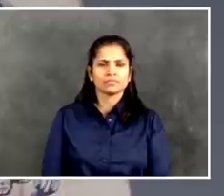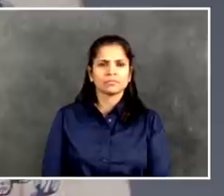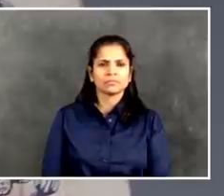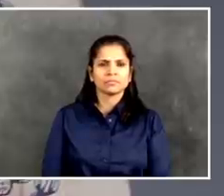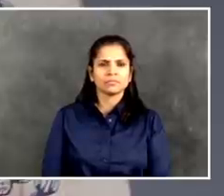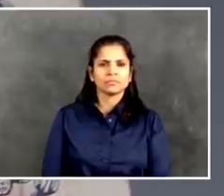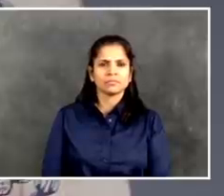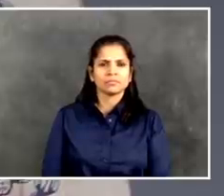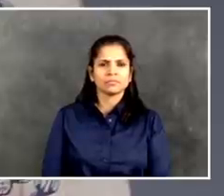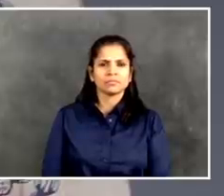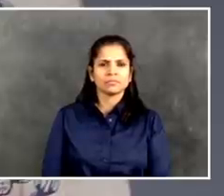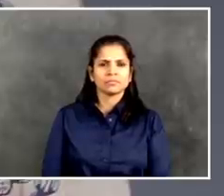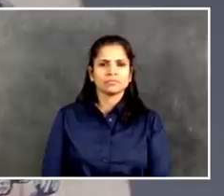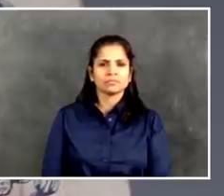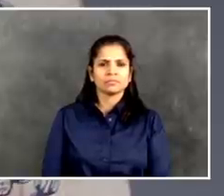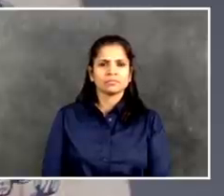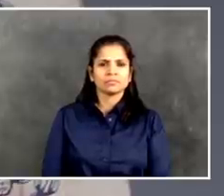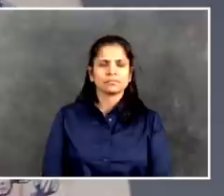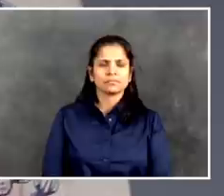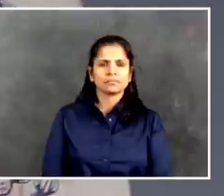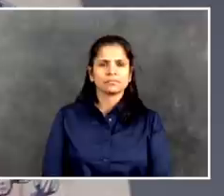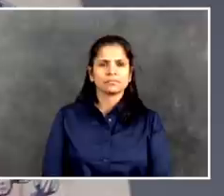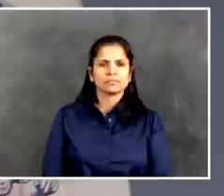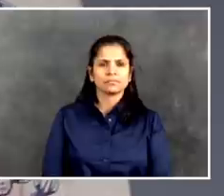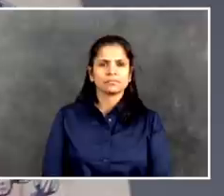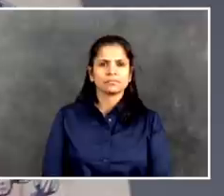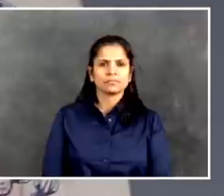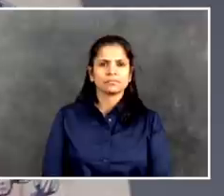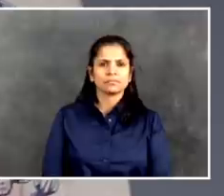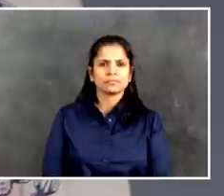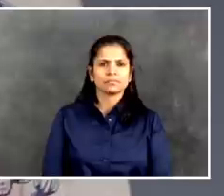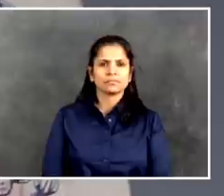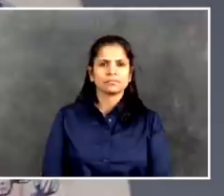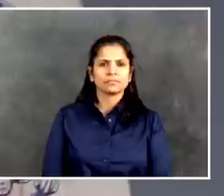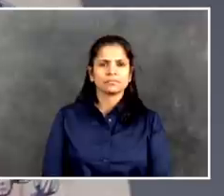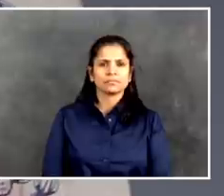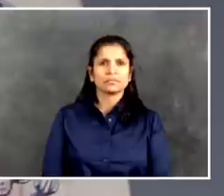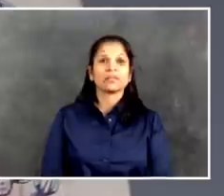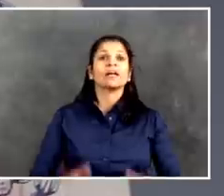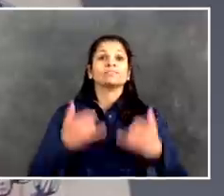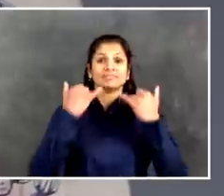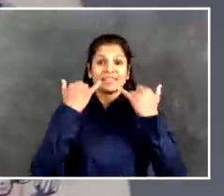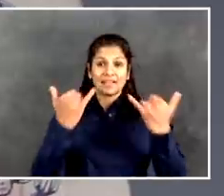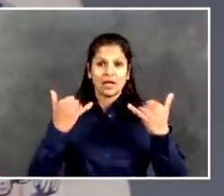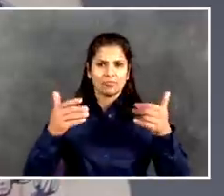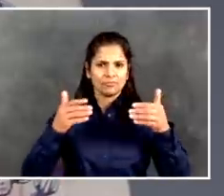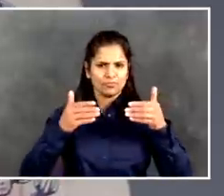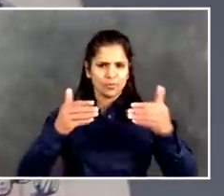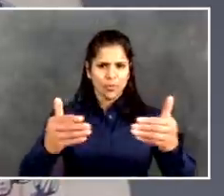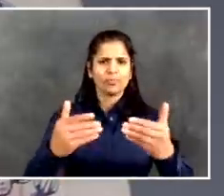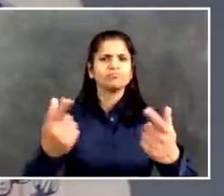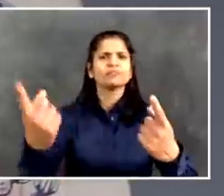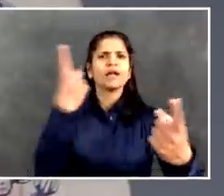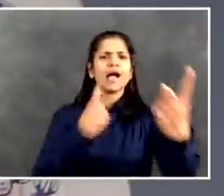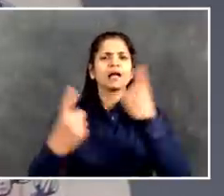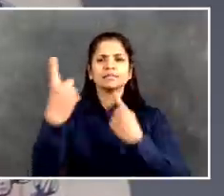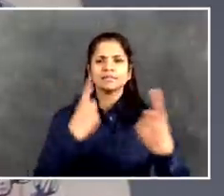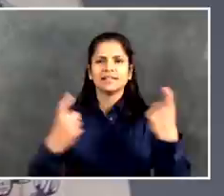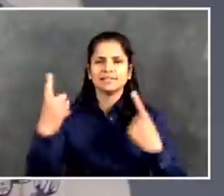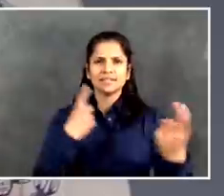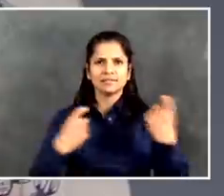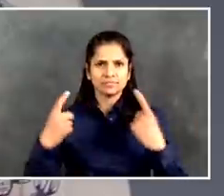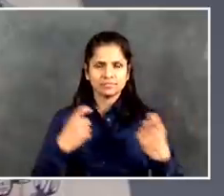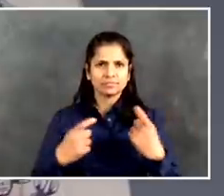With that, let's turn to our colleagues in the media, and please remember to give me the name and outlet of each